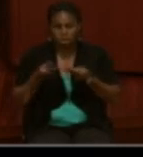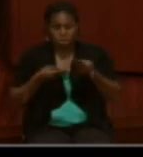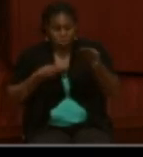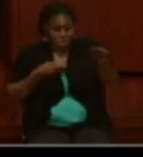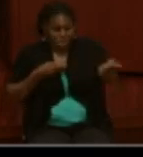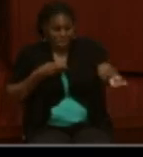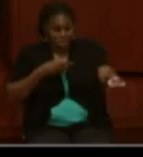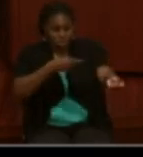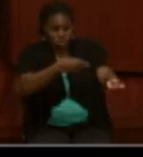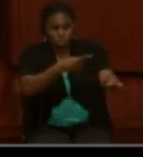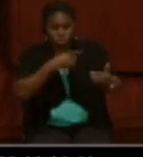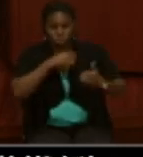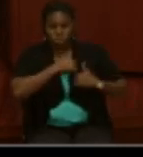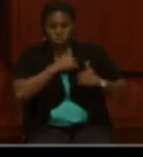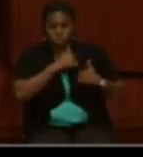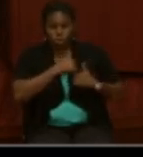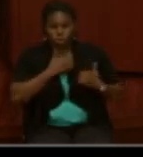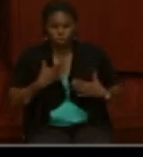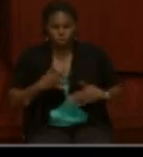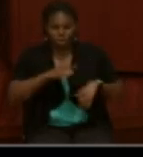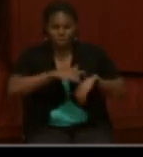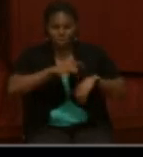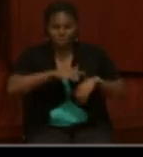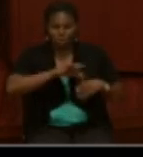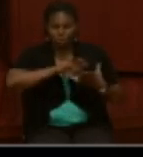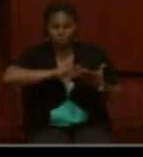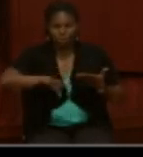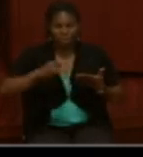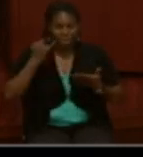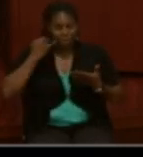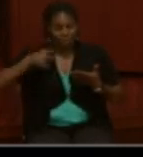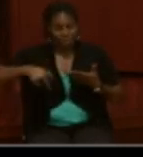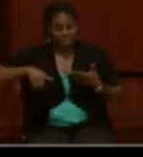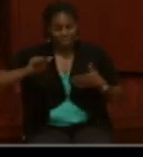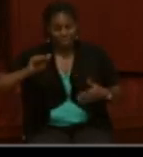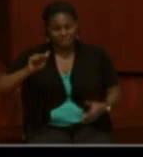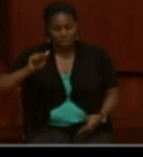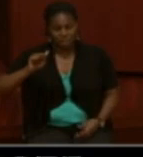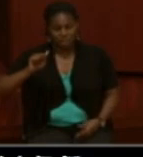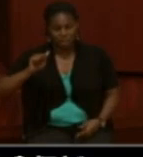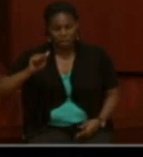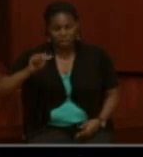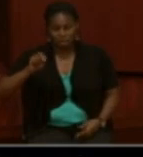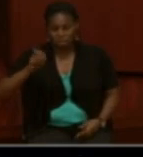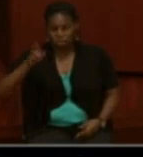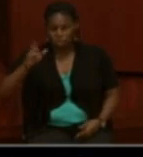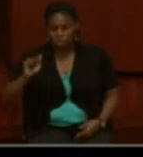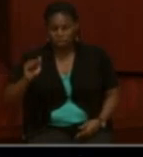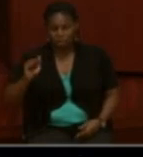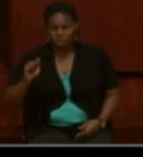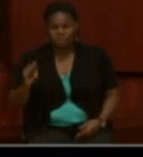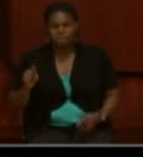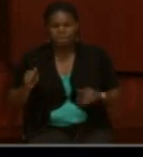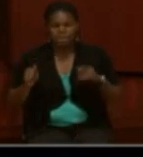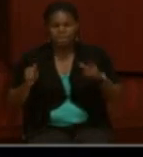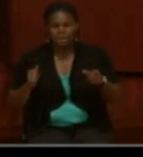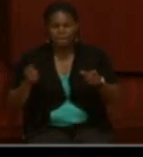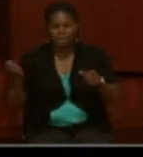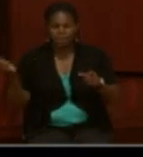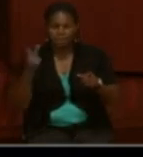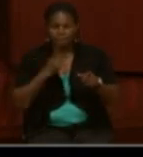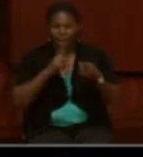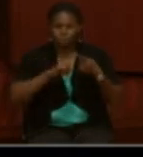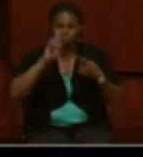soldier at time of discharge. So if it's at the National Archives, that means either the veteran or their next of kin submitted it back to the